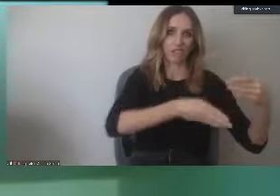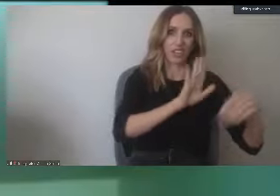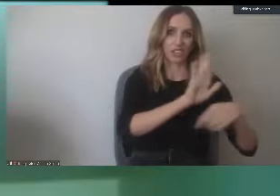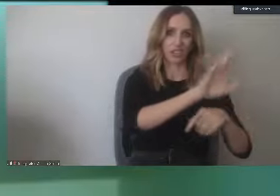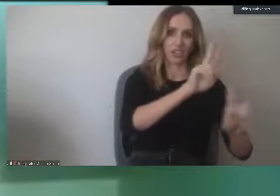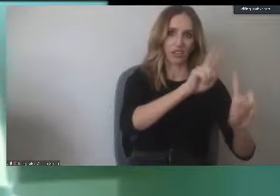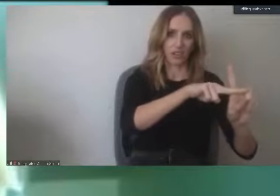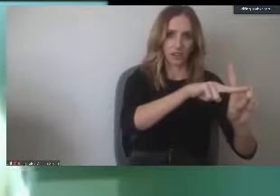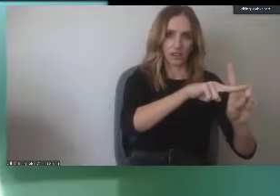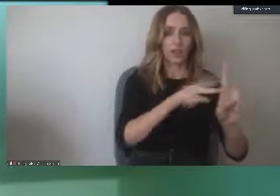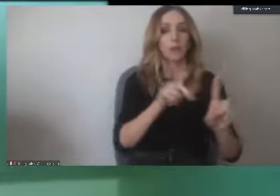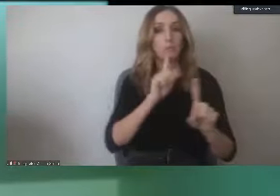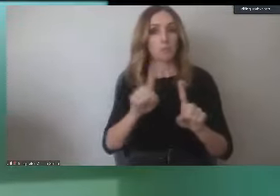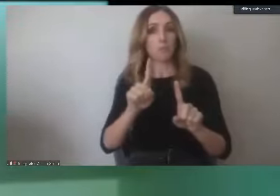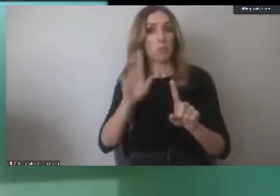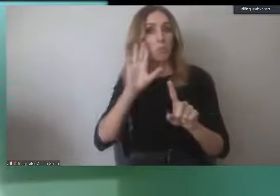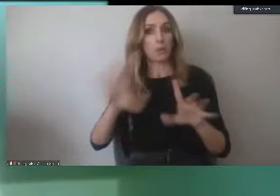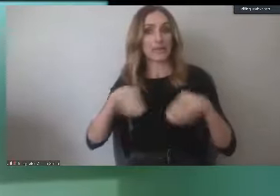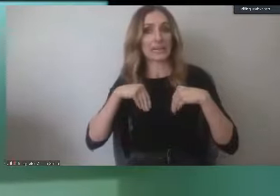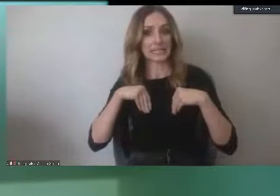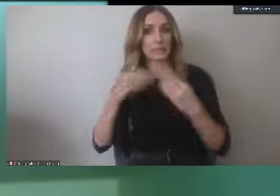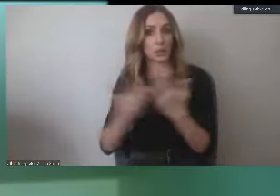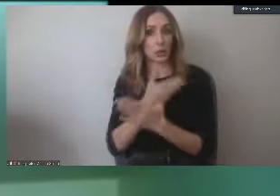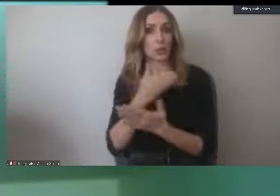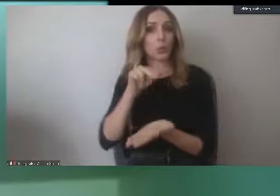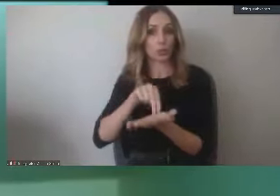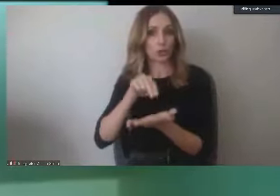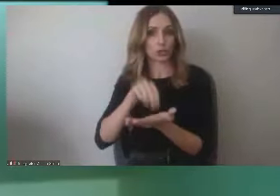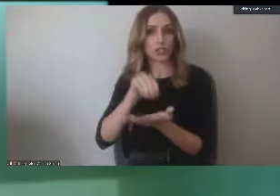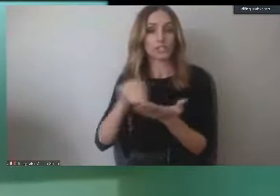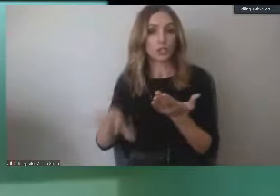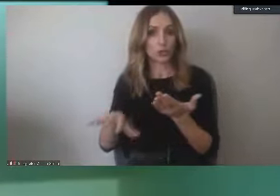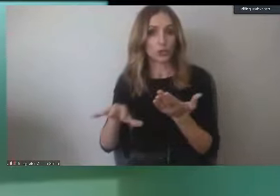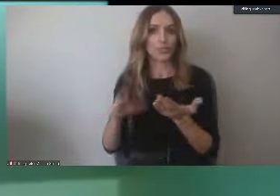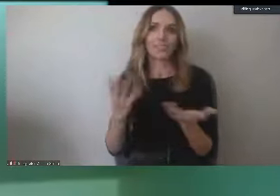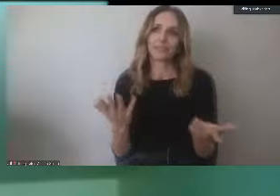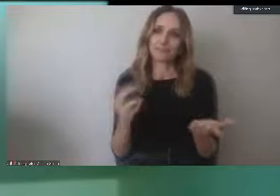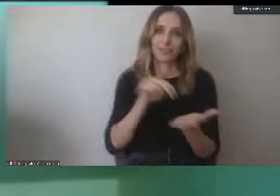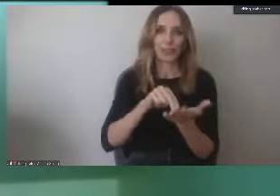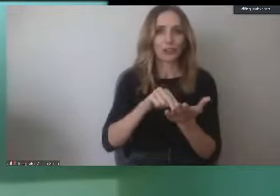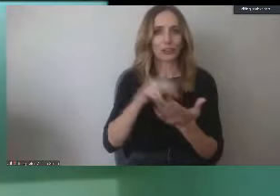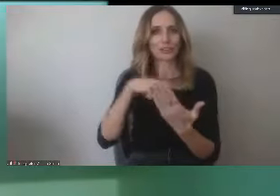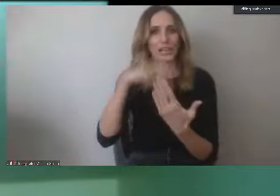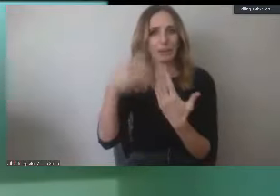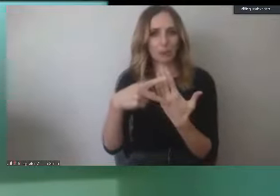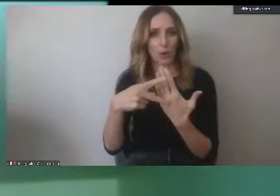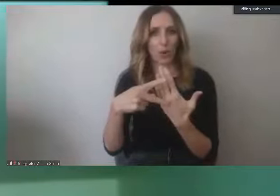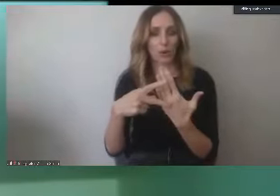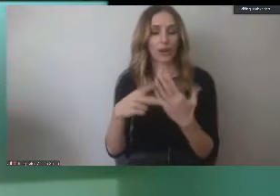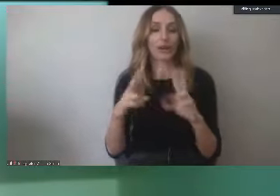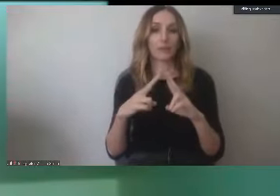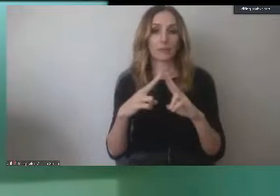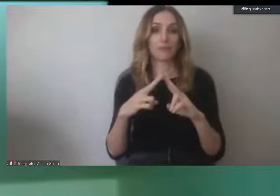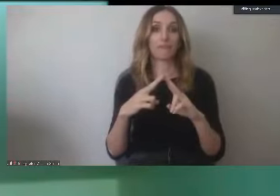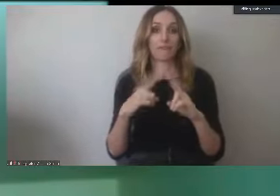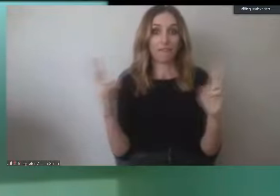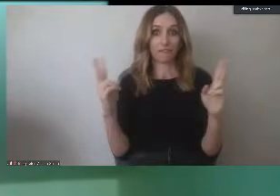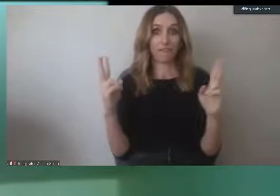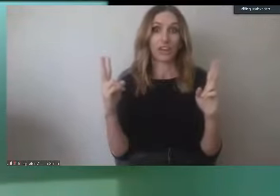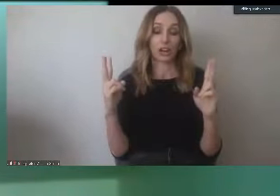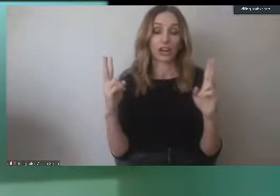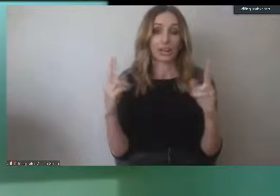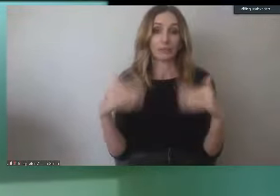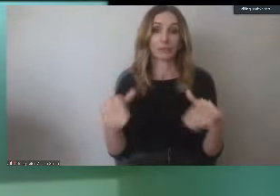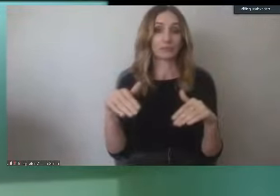very, very much look forward to a new group of students. The nursing program, like so many of our other programs, is definitely one of our premier